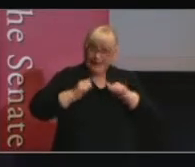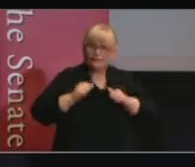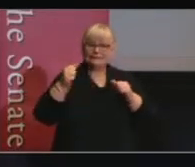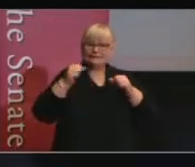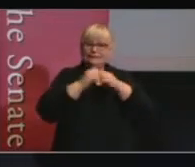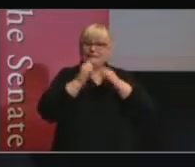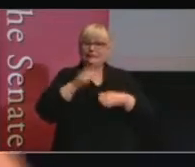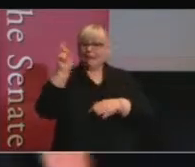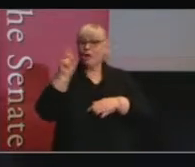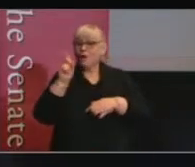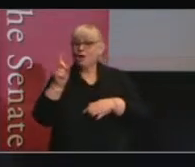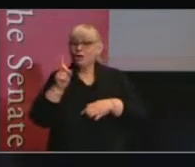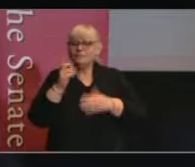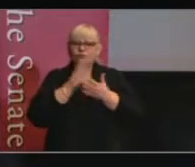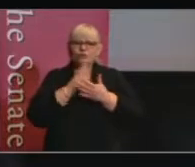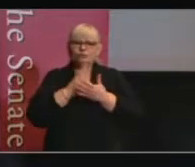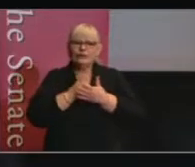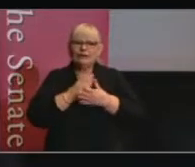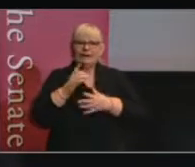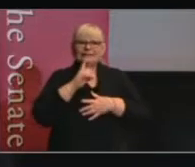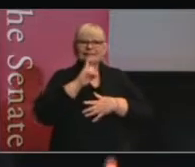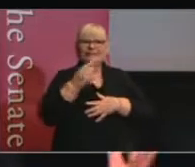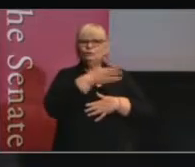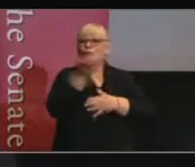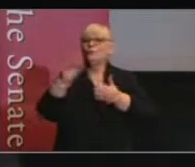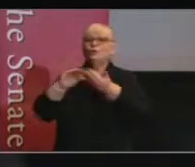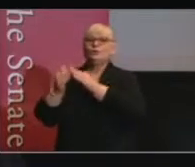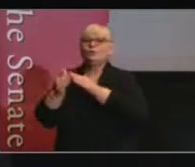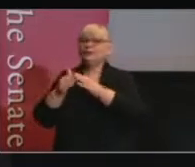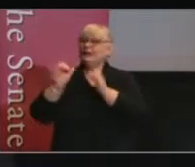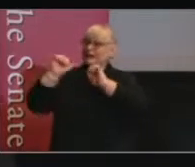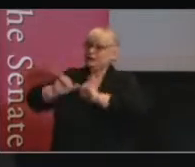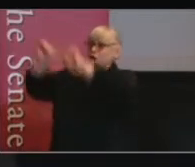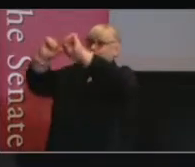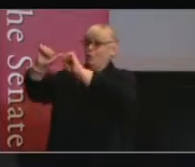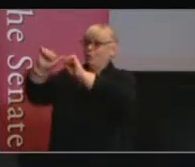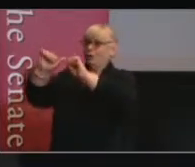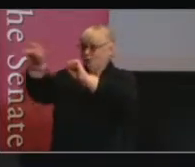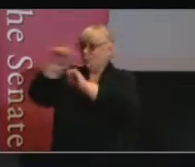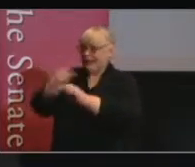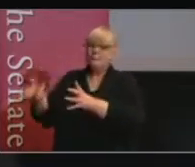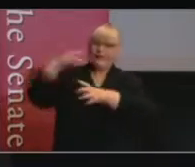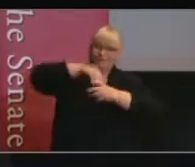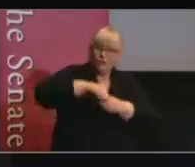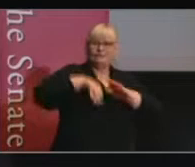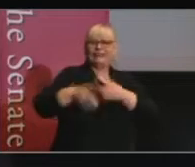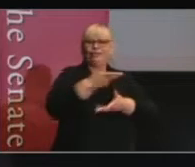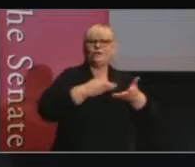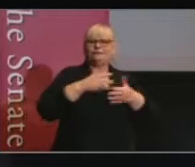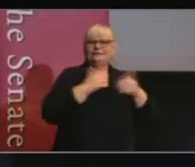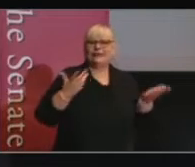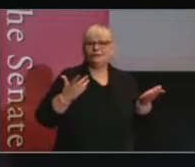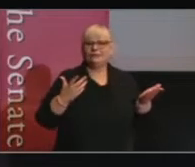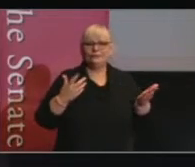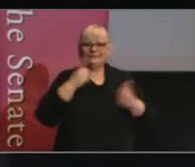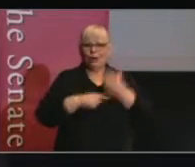that really is signalling to the community, this is your place to be part of this conversation. They're also